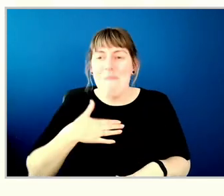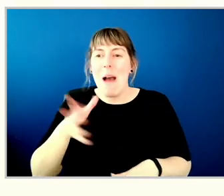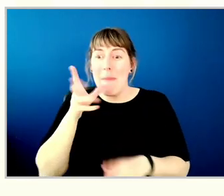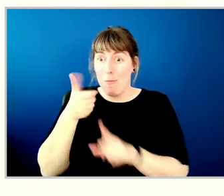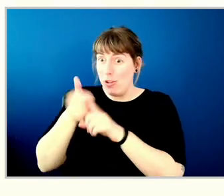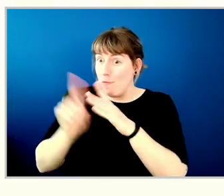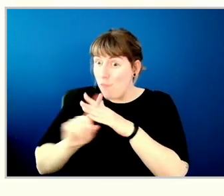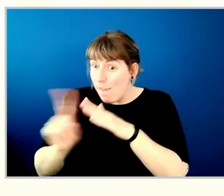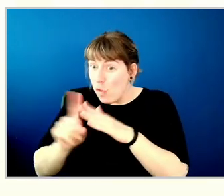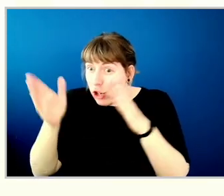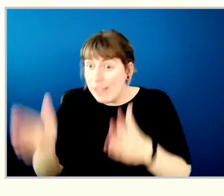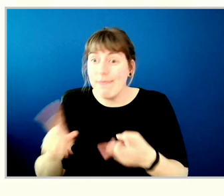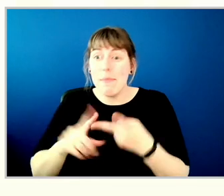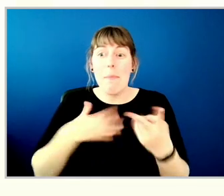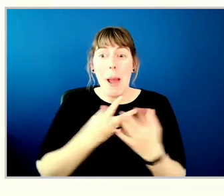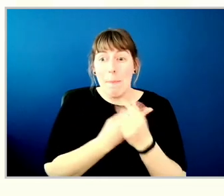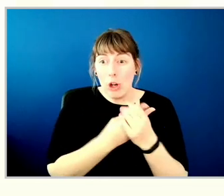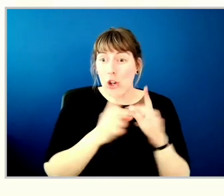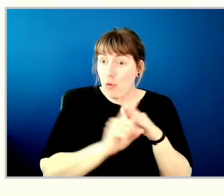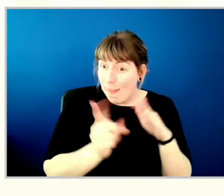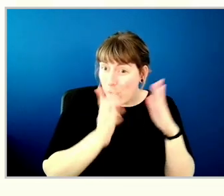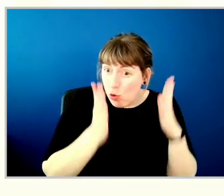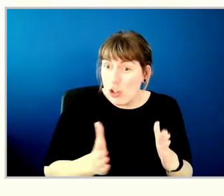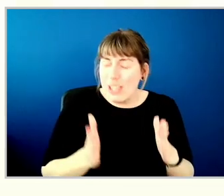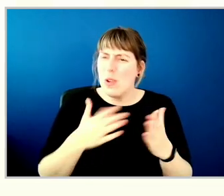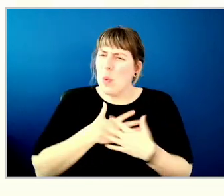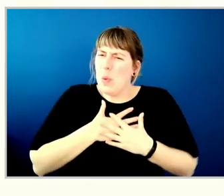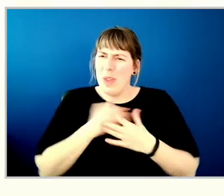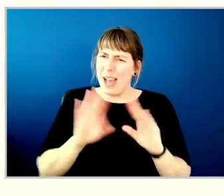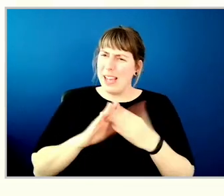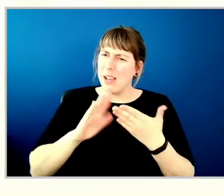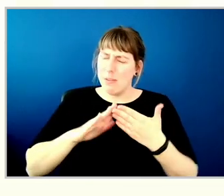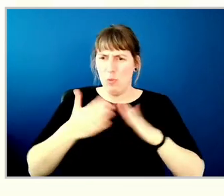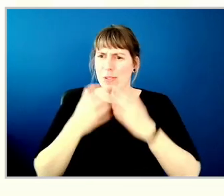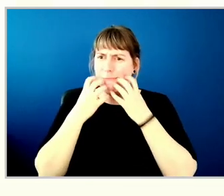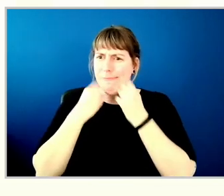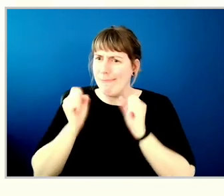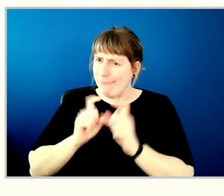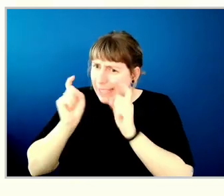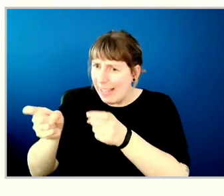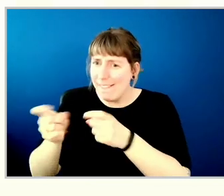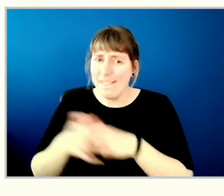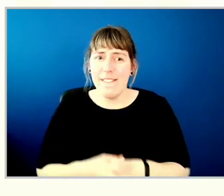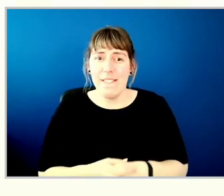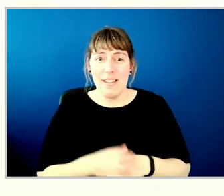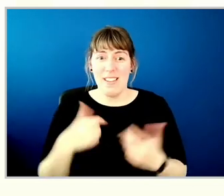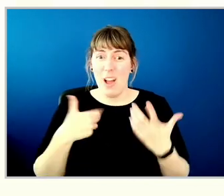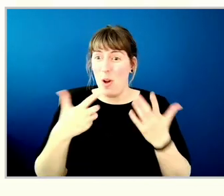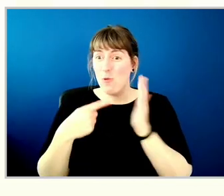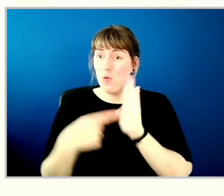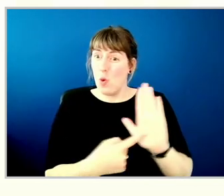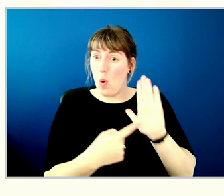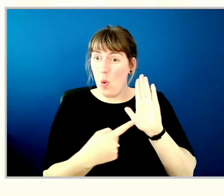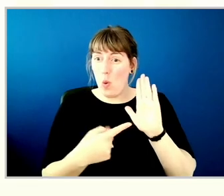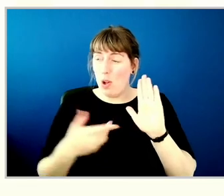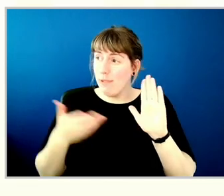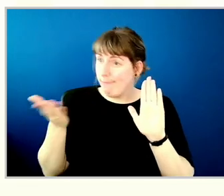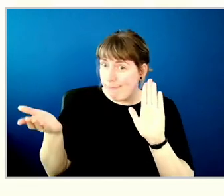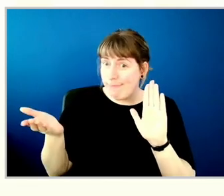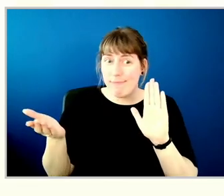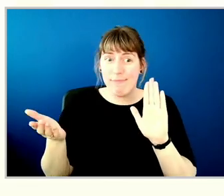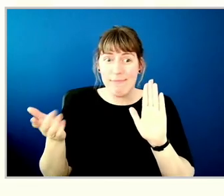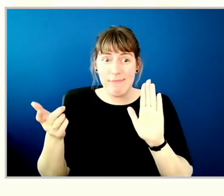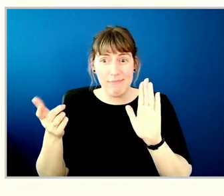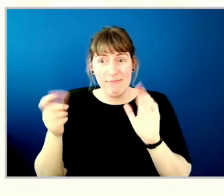my partner is a refugee, and I really wanted to give back to that community. I want to be that example for her so that she can also, you know, make a